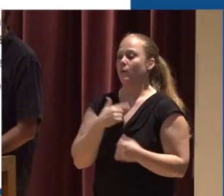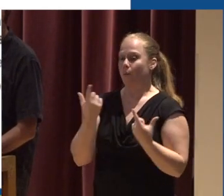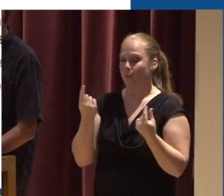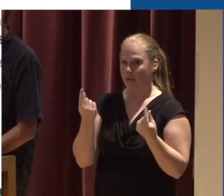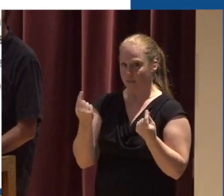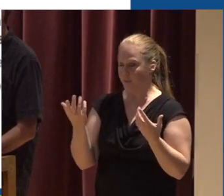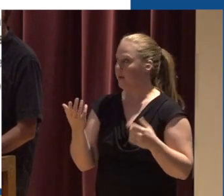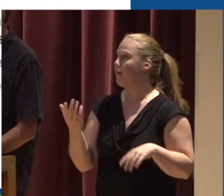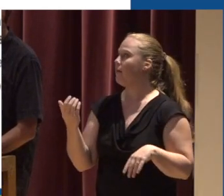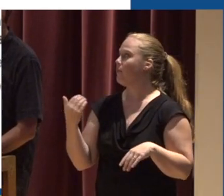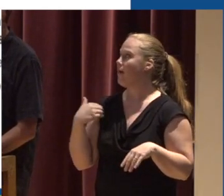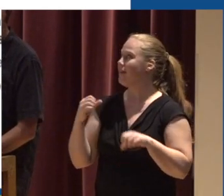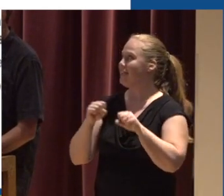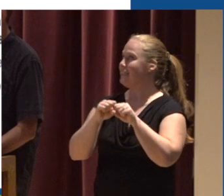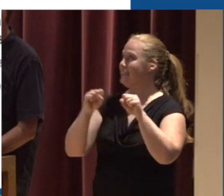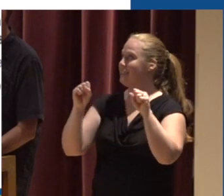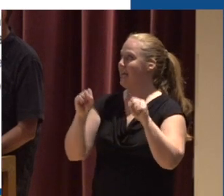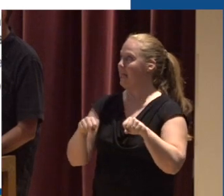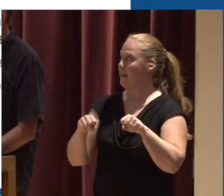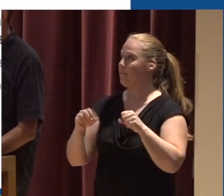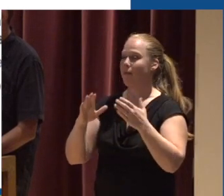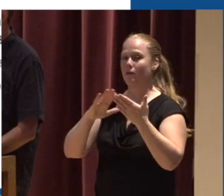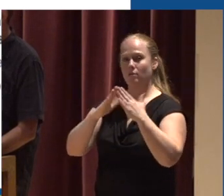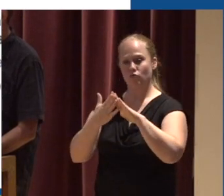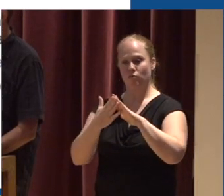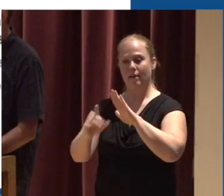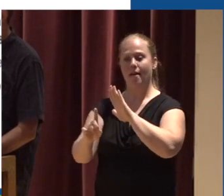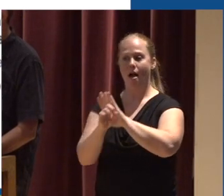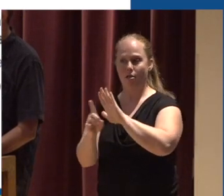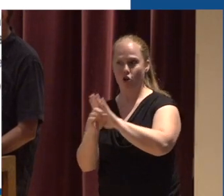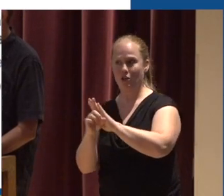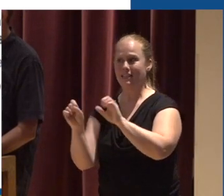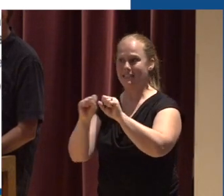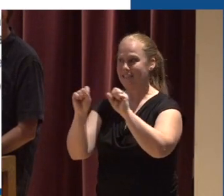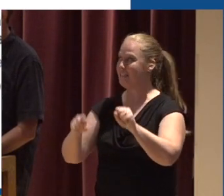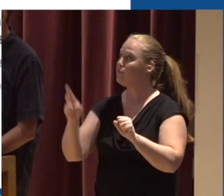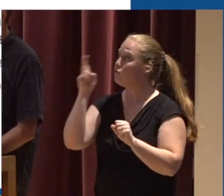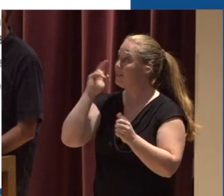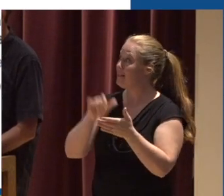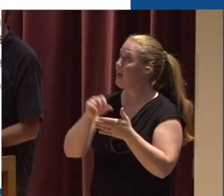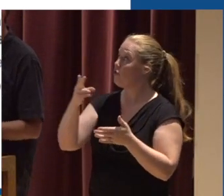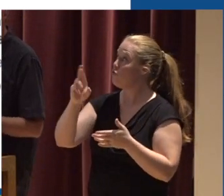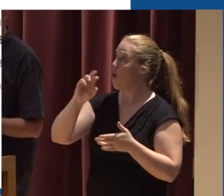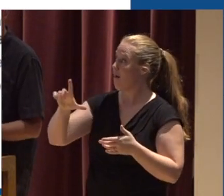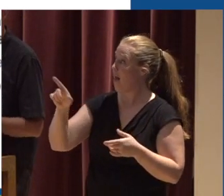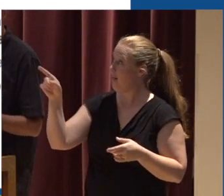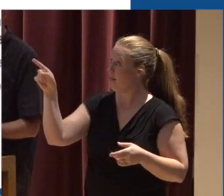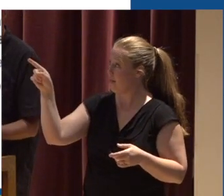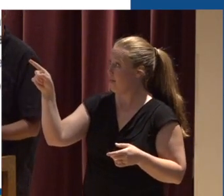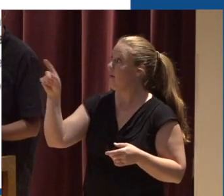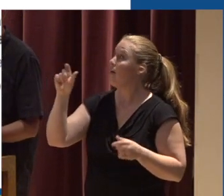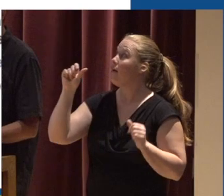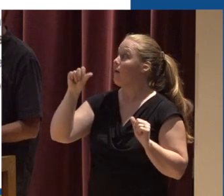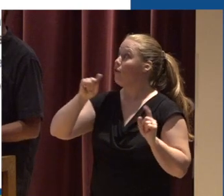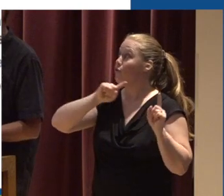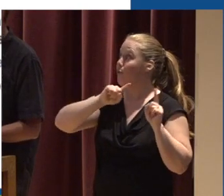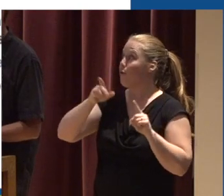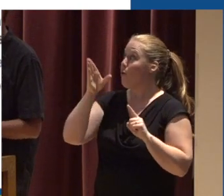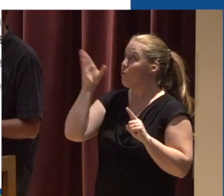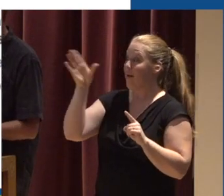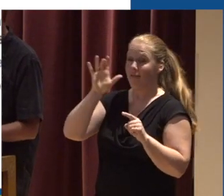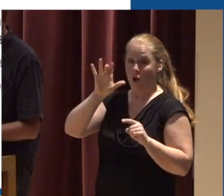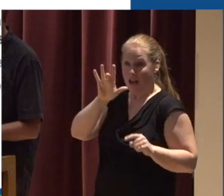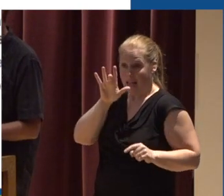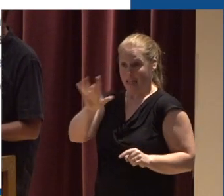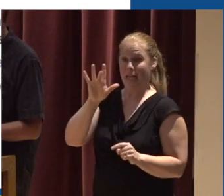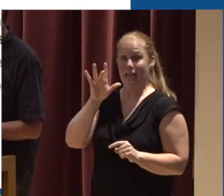that Is the Salem's community alert system And this URL that's right here Is where you can go to the city's website Click,